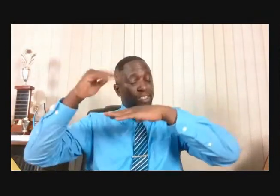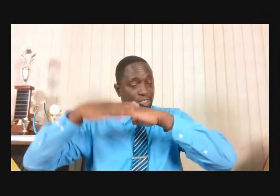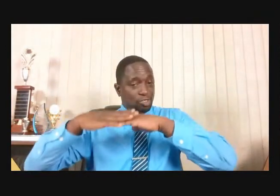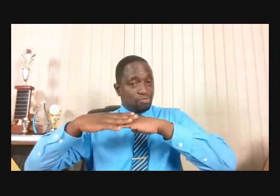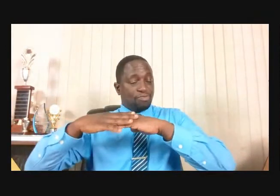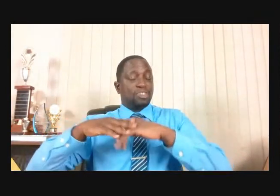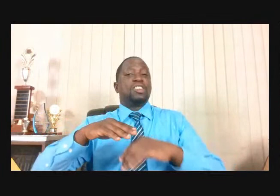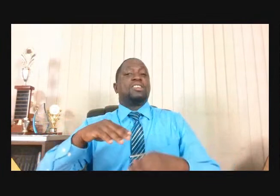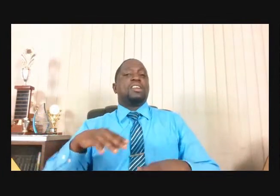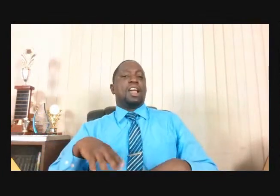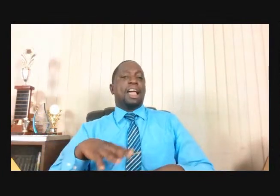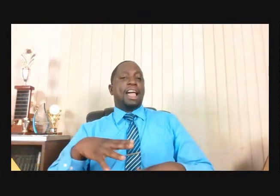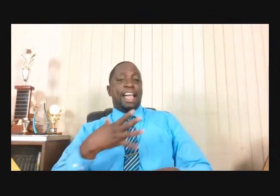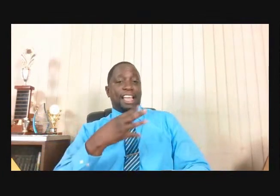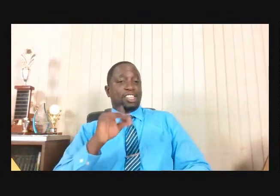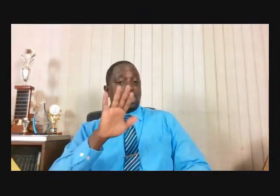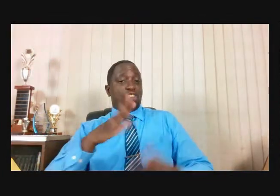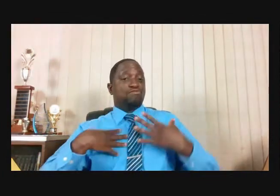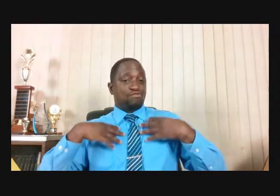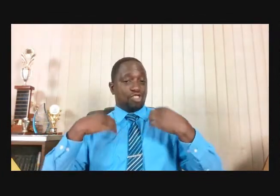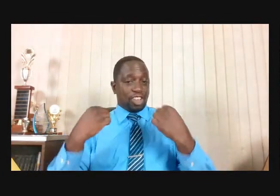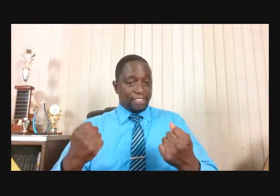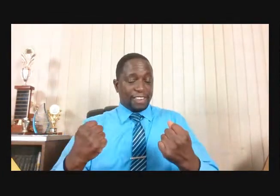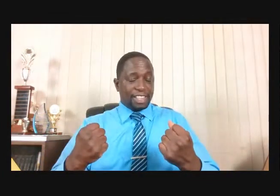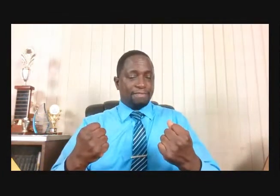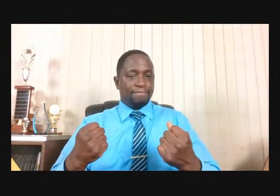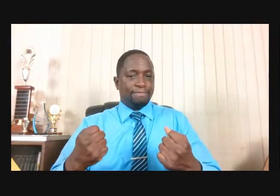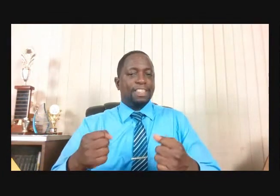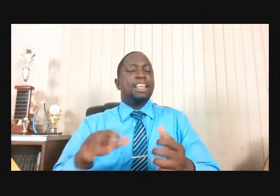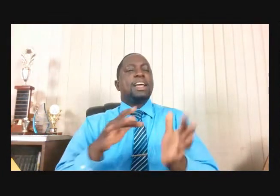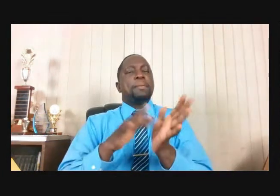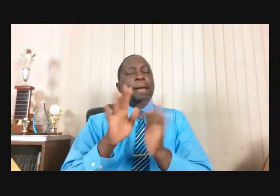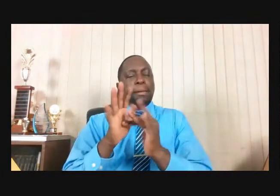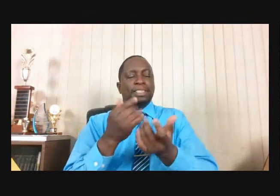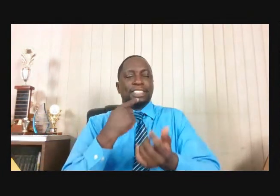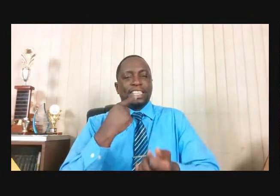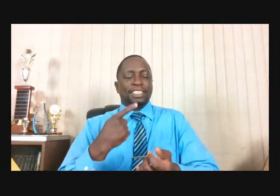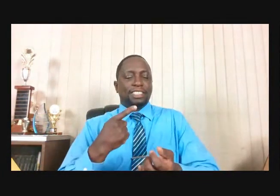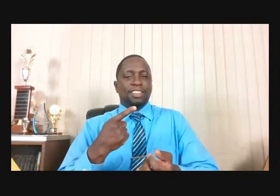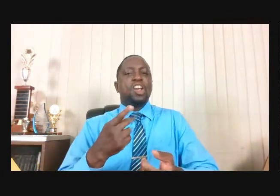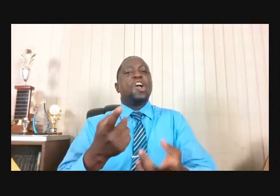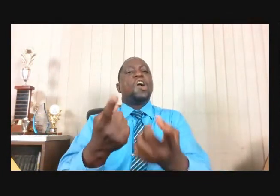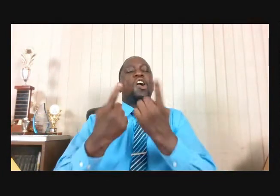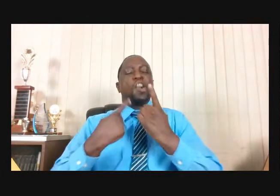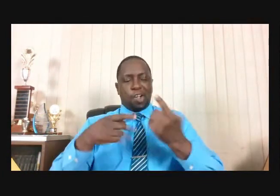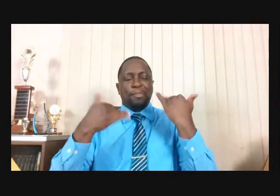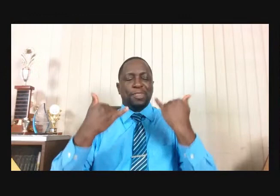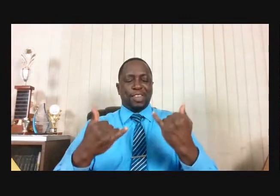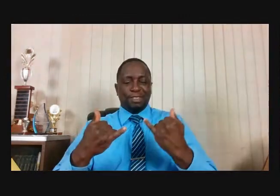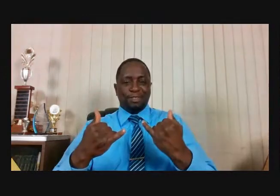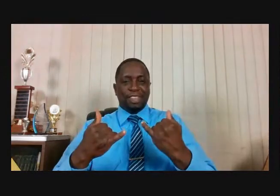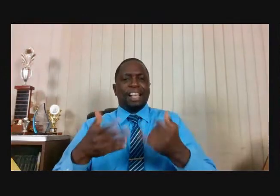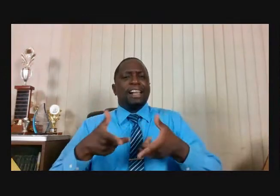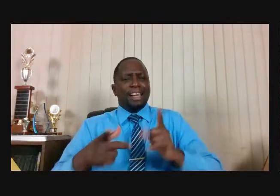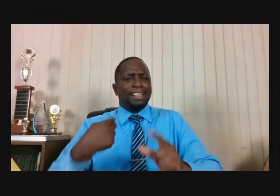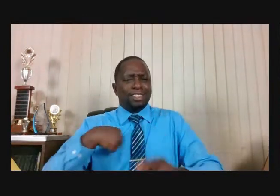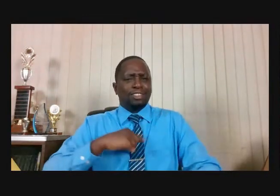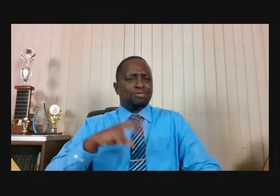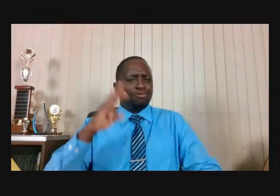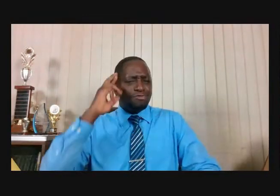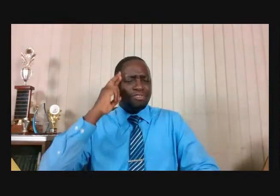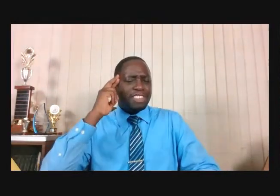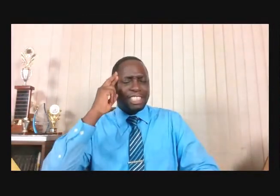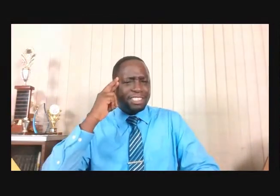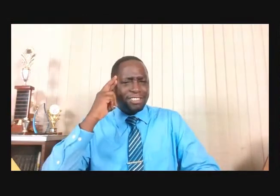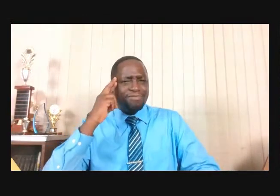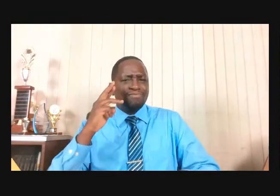You see, God declares in Isaiah 1 and verse 18. He says, Come now, let us reason together.